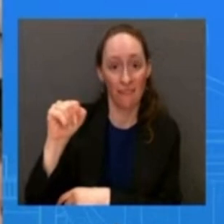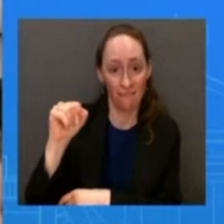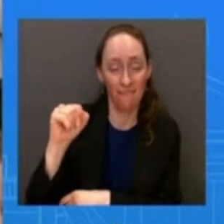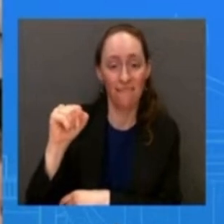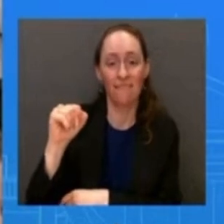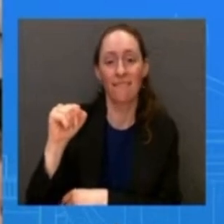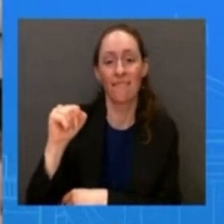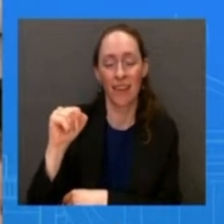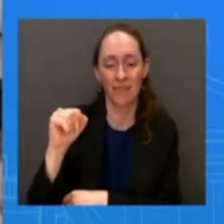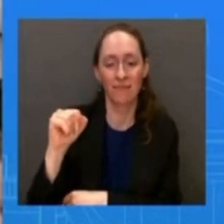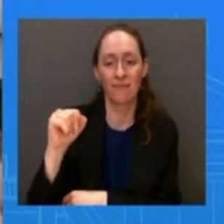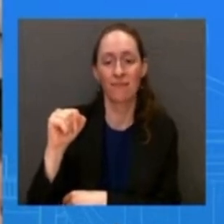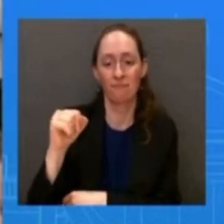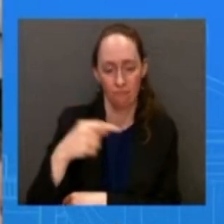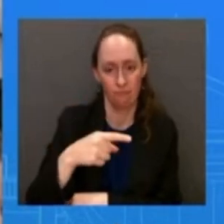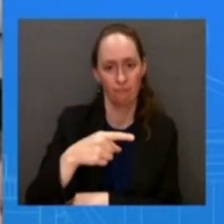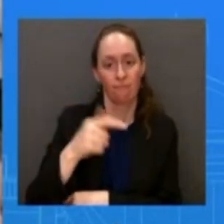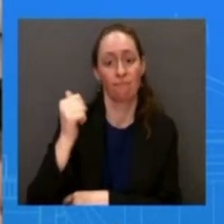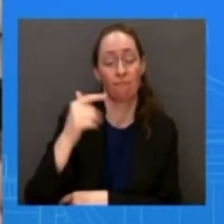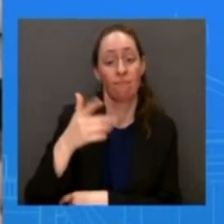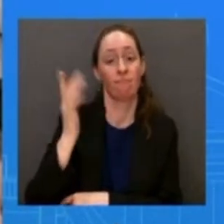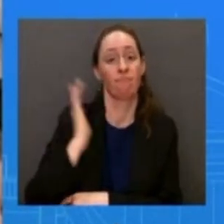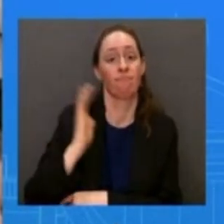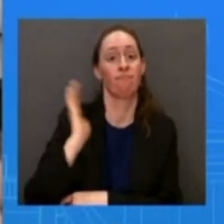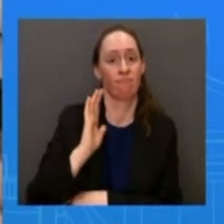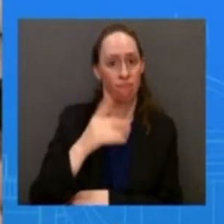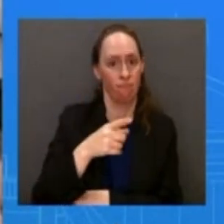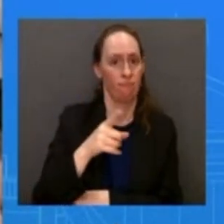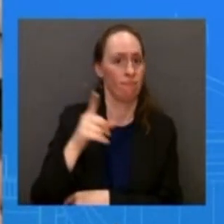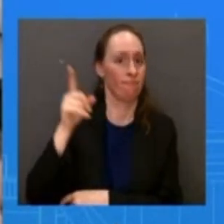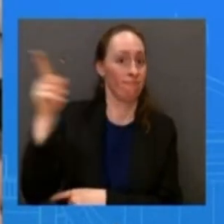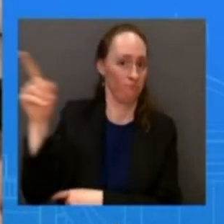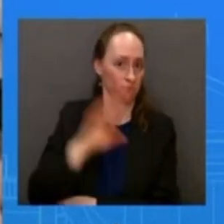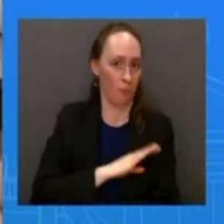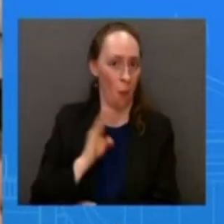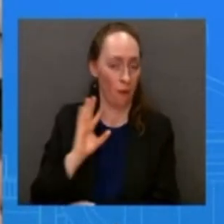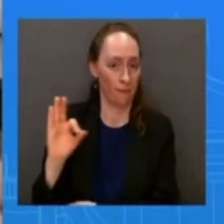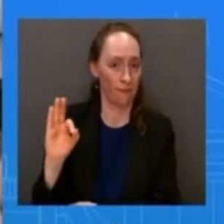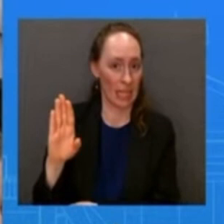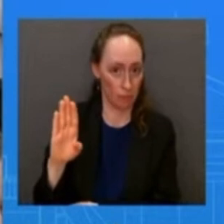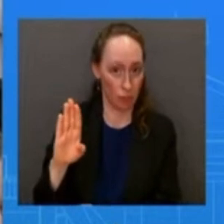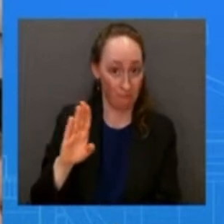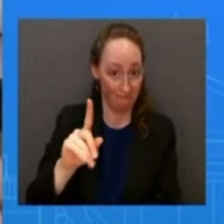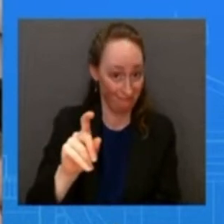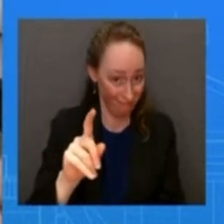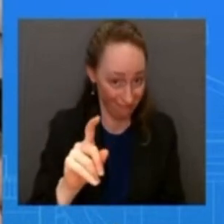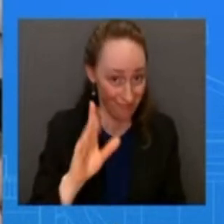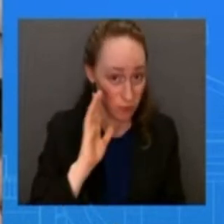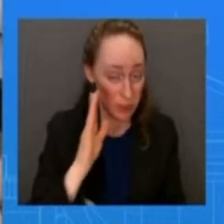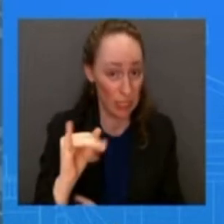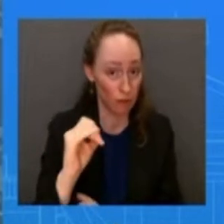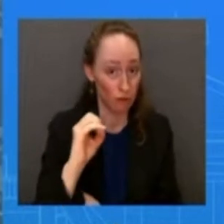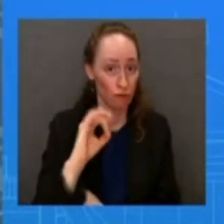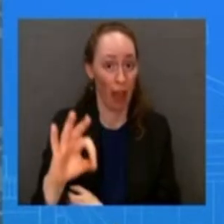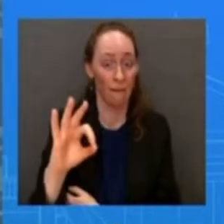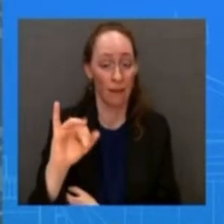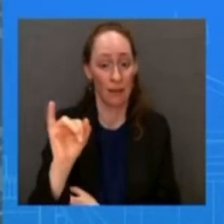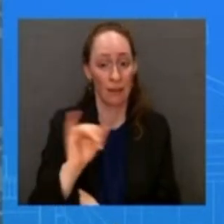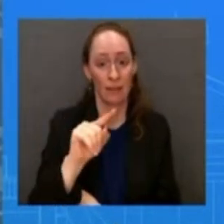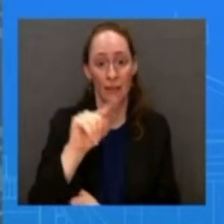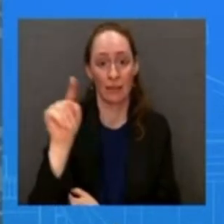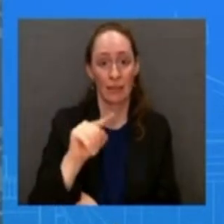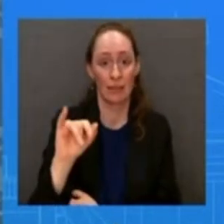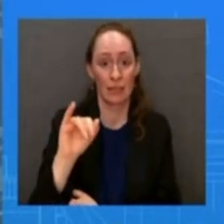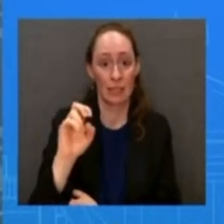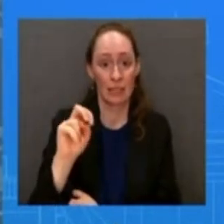a discussion here about social media reform will jeff zines be a part of that process or will he remove himself look i don't have any conversation